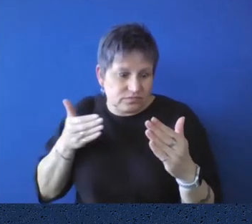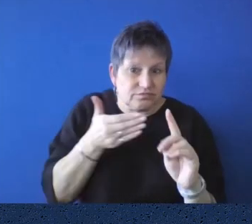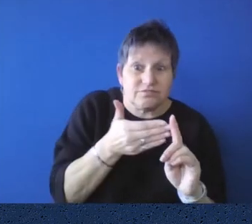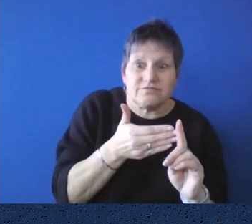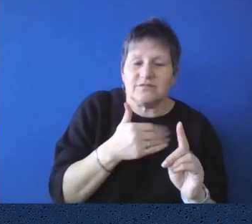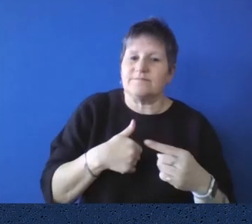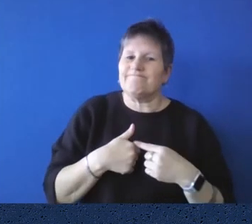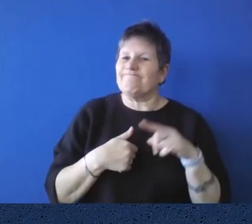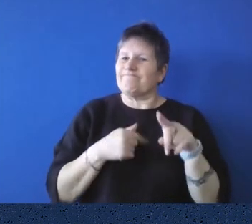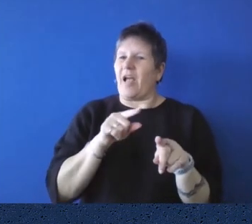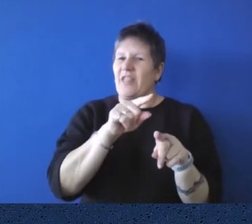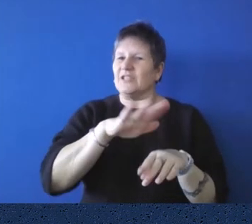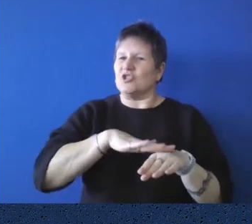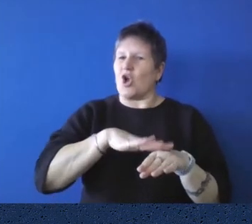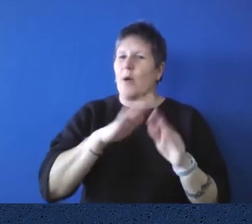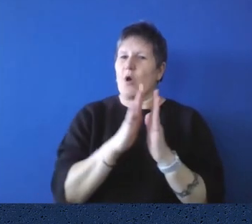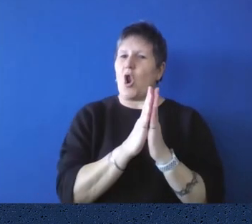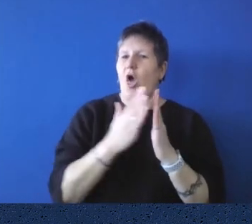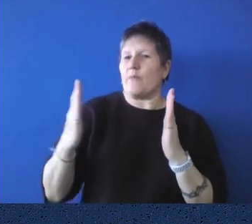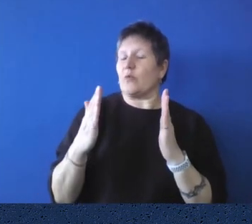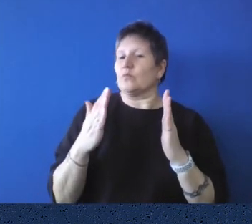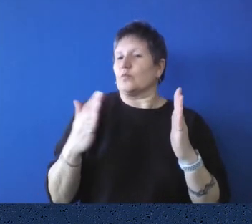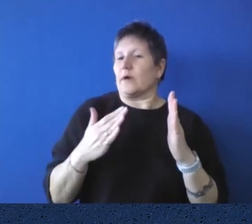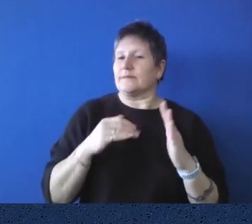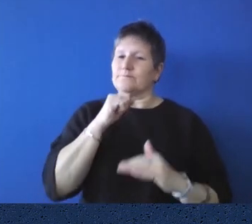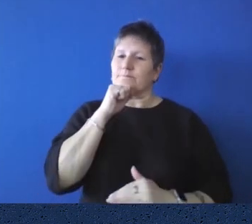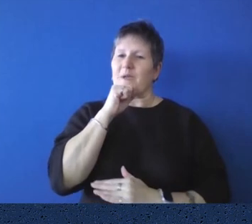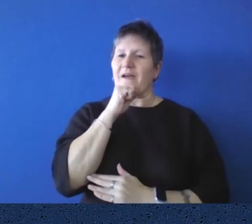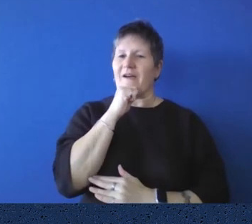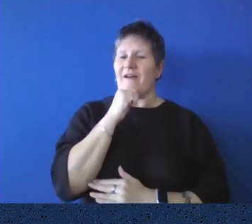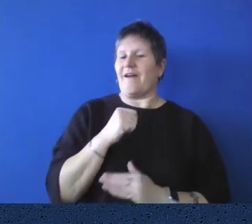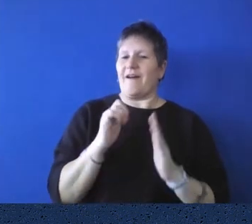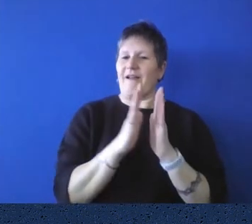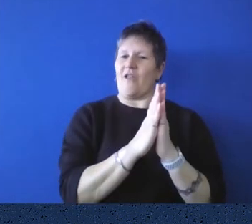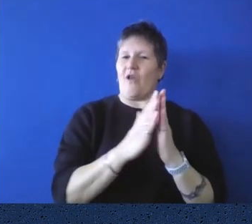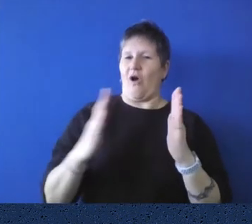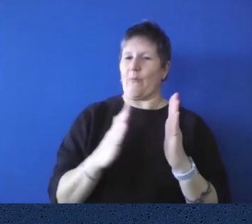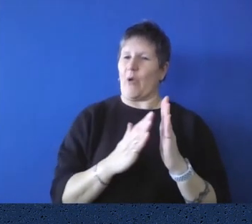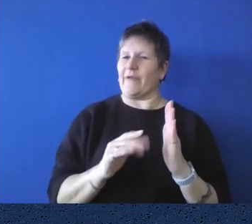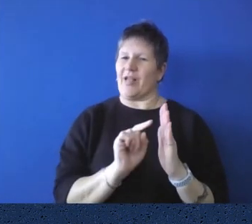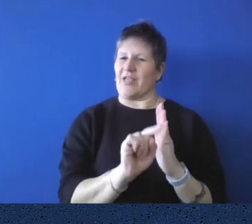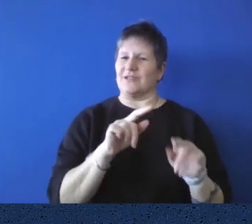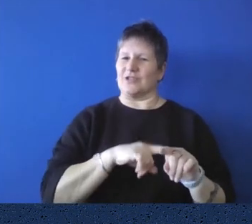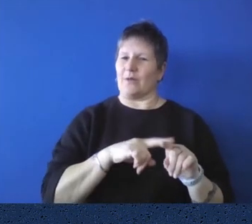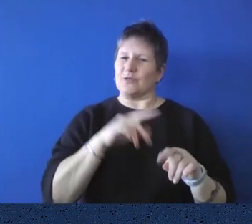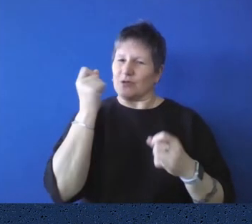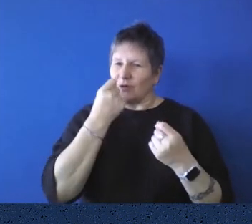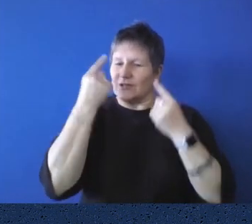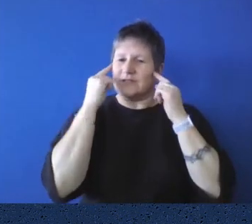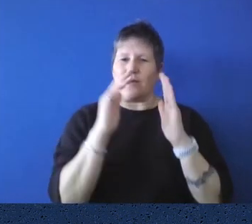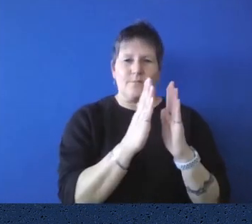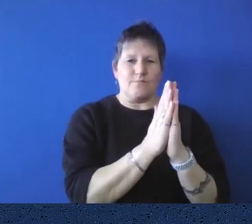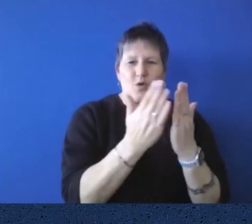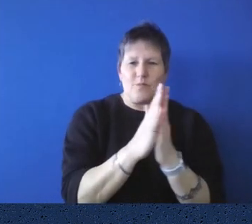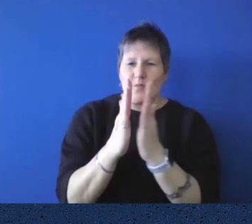or referred to as a gentleman's library. So it was extremely eclectic in terms of the nature of its collection and content. So it